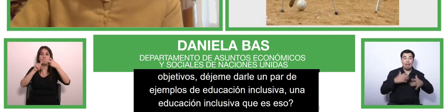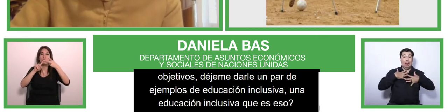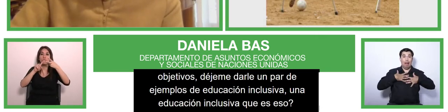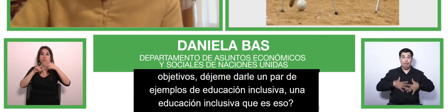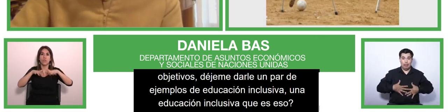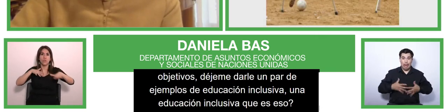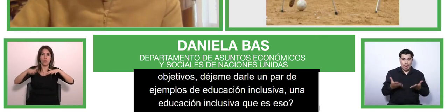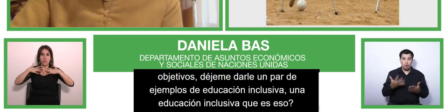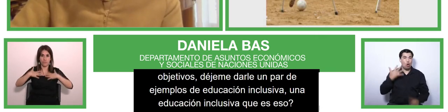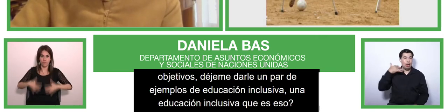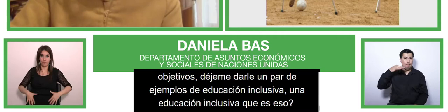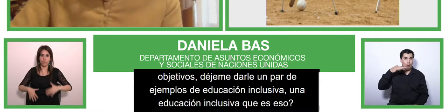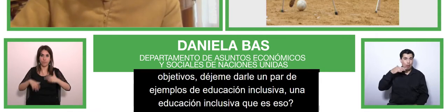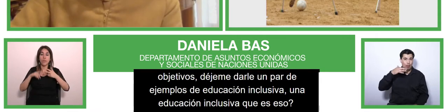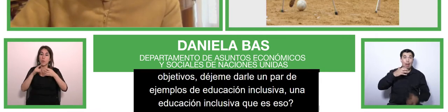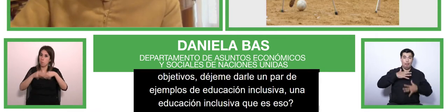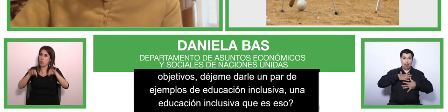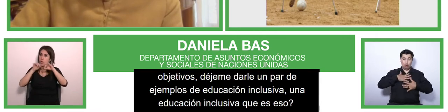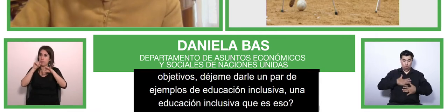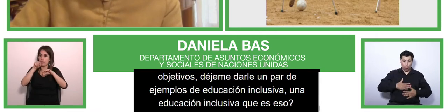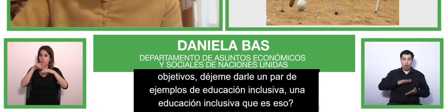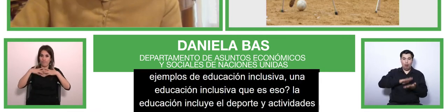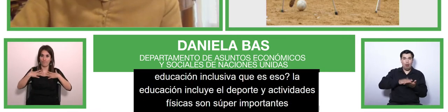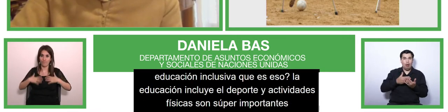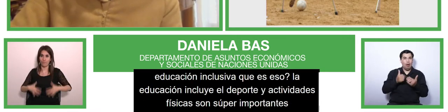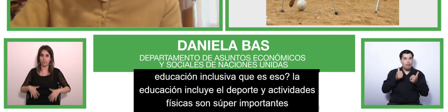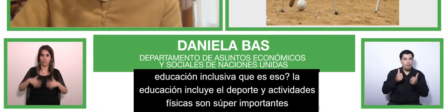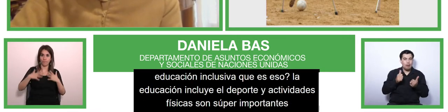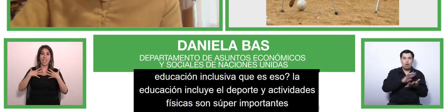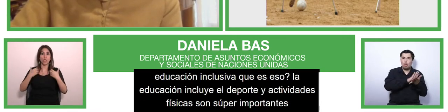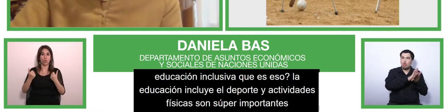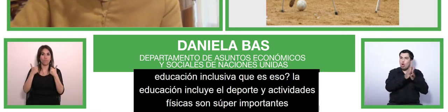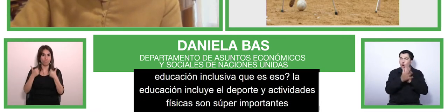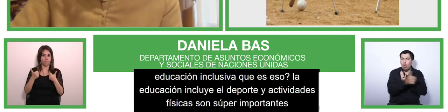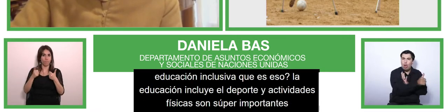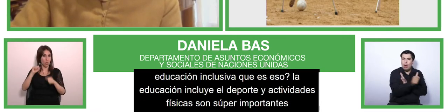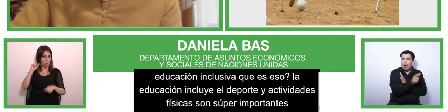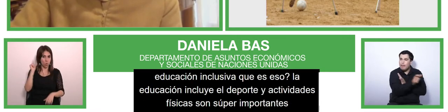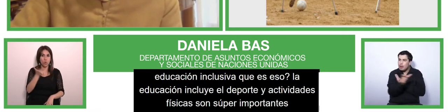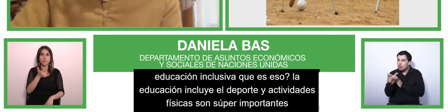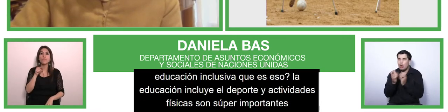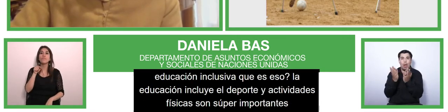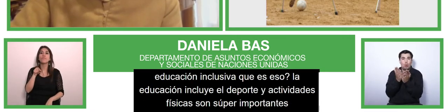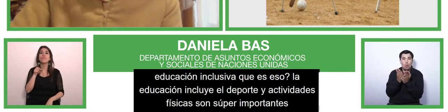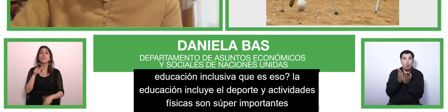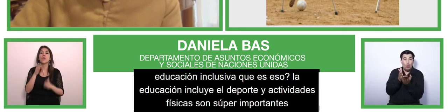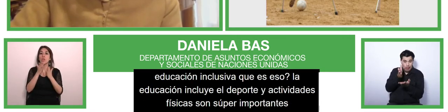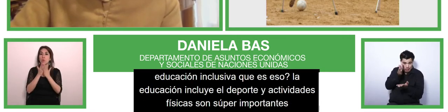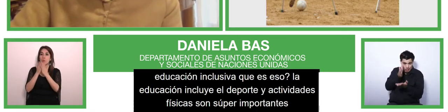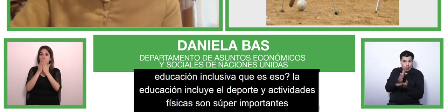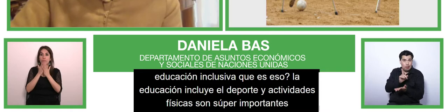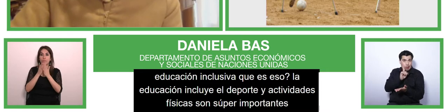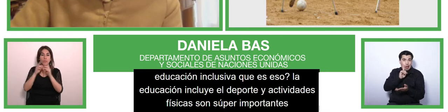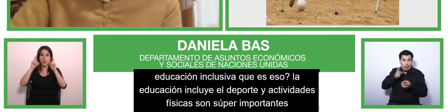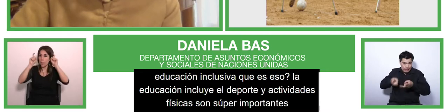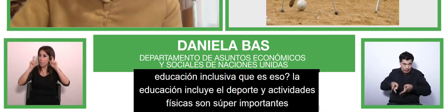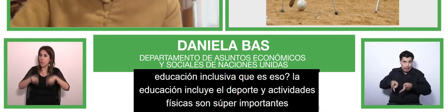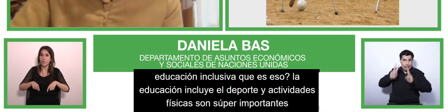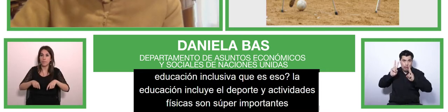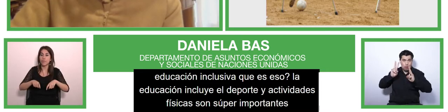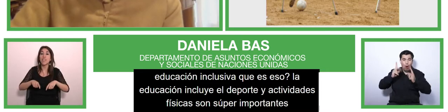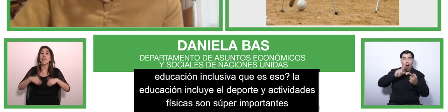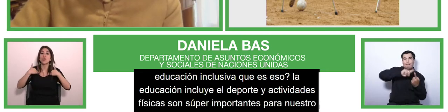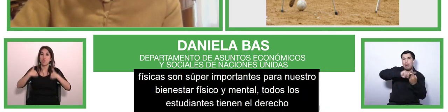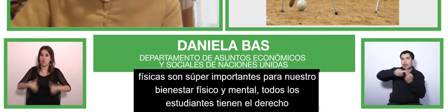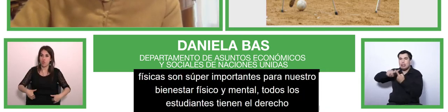-being now all students of all ages have the right to fully participate in all activities and interact with peers